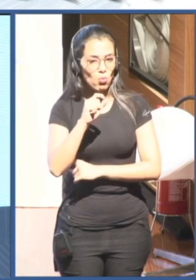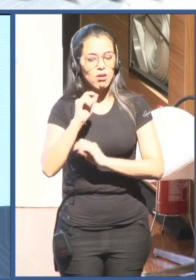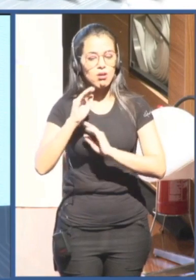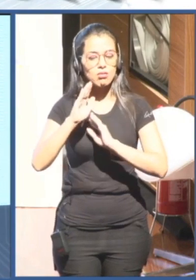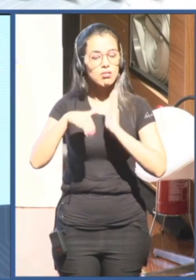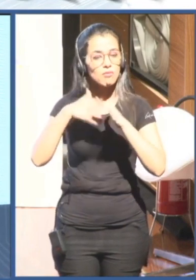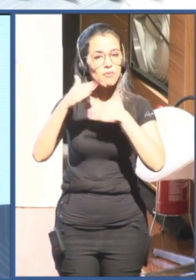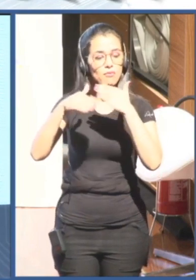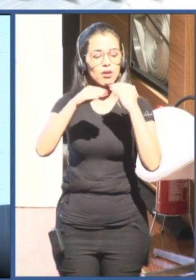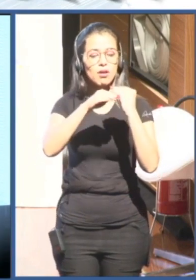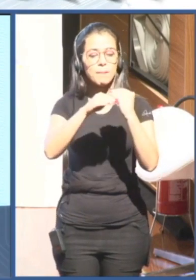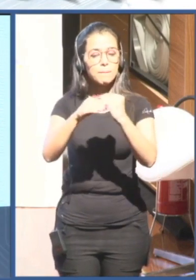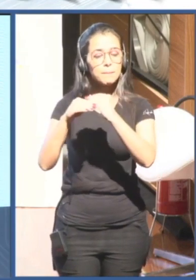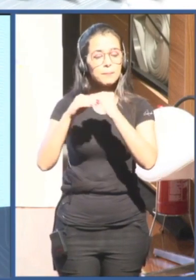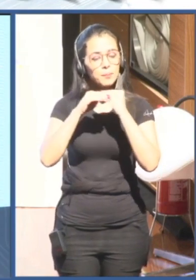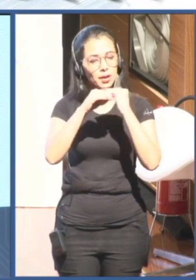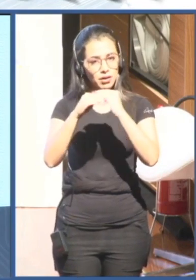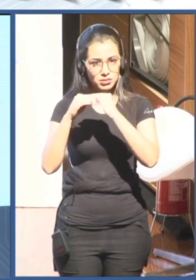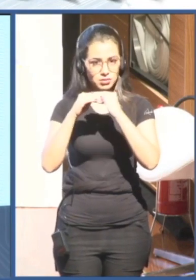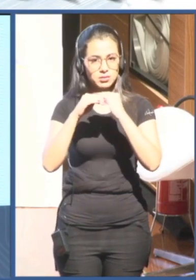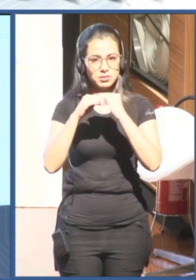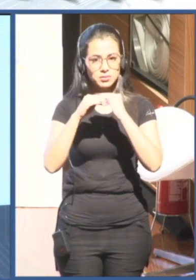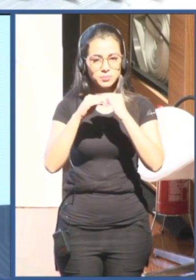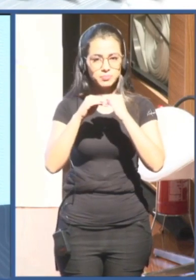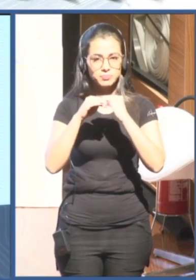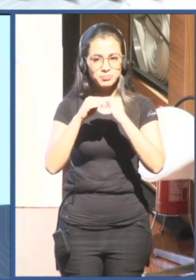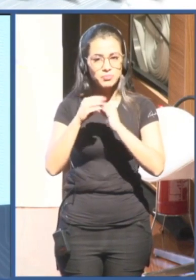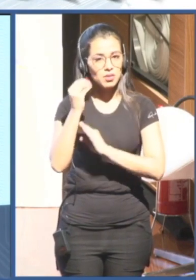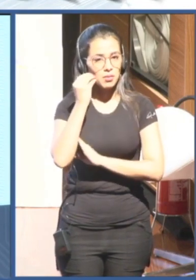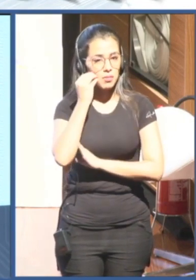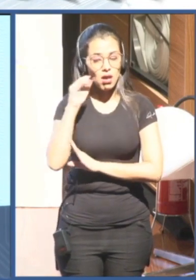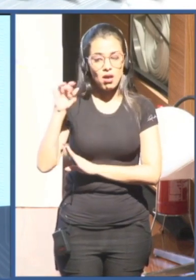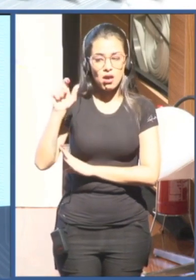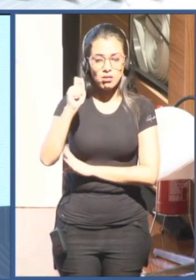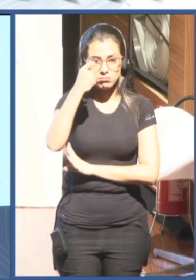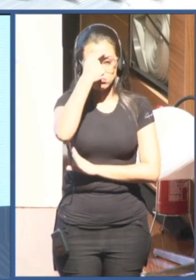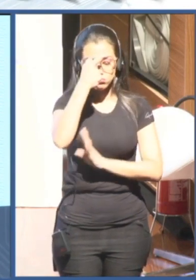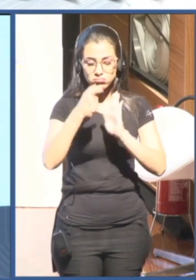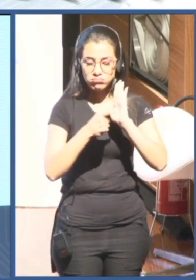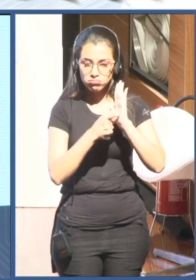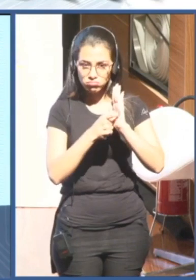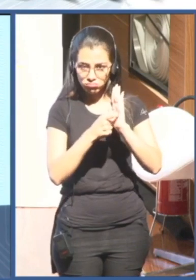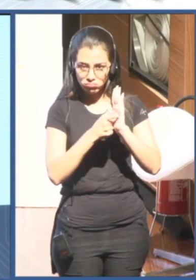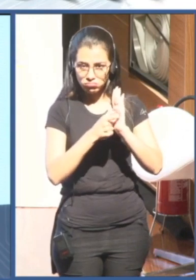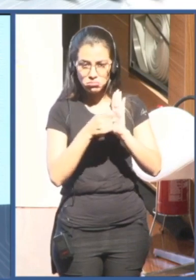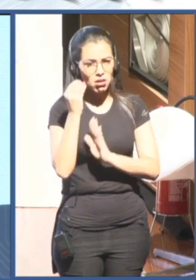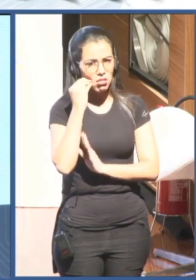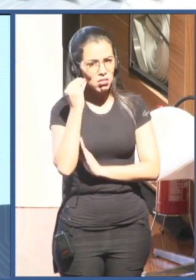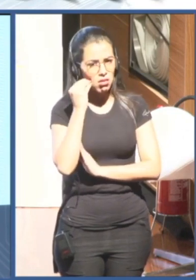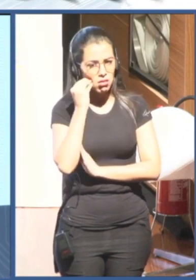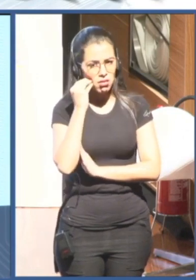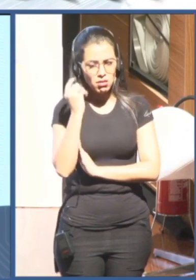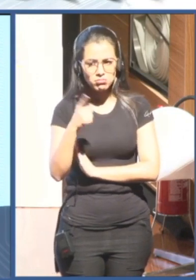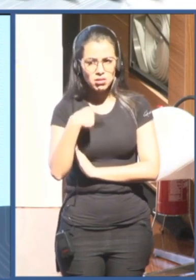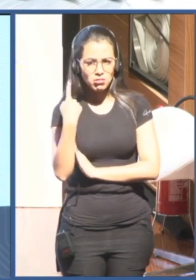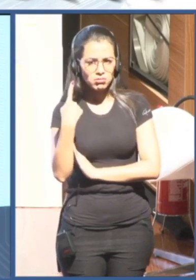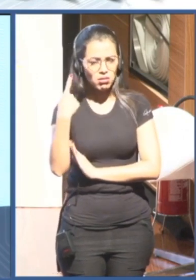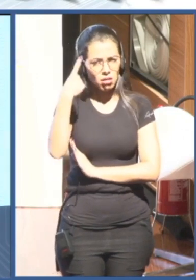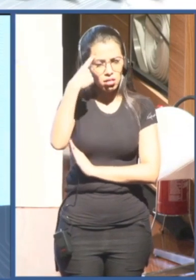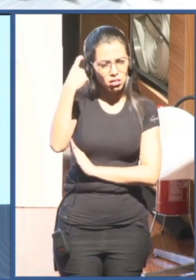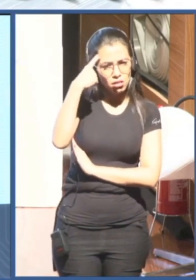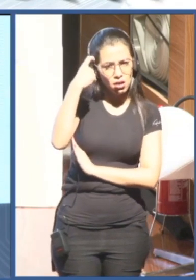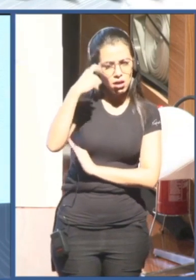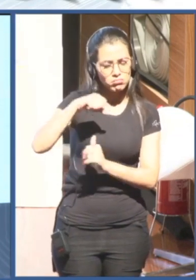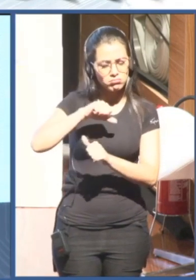ethics of artificial intelligence is to ensure that we are not reinventing the wheel, but are encouraging international cooperation and building